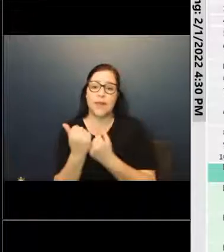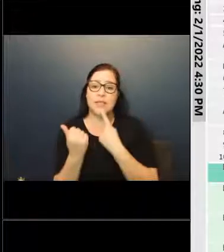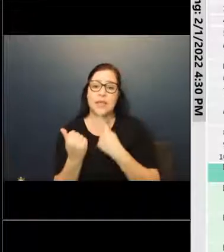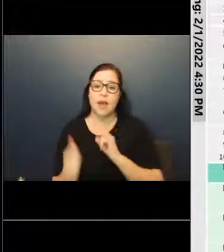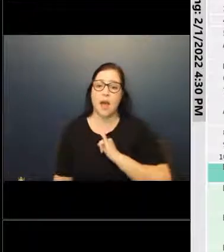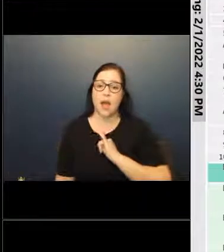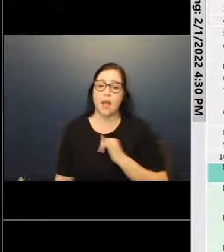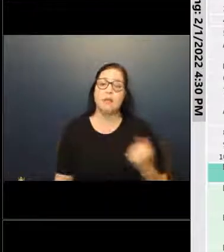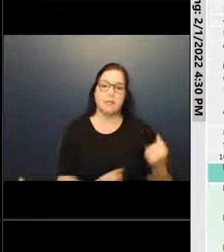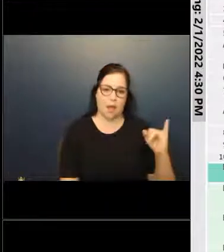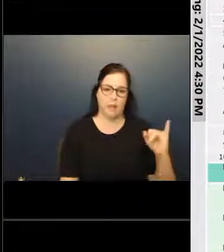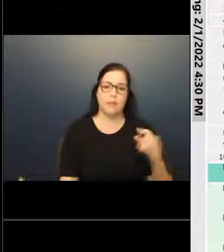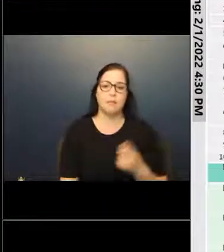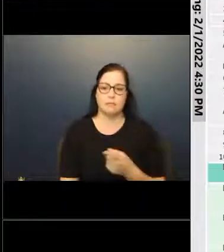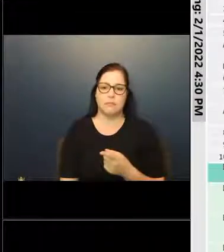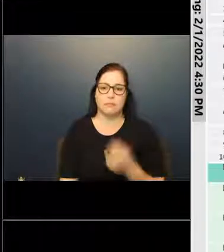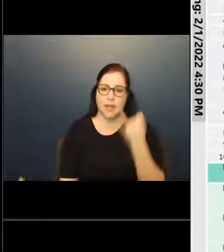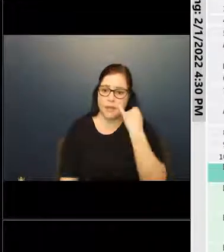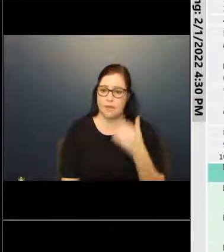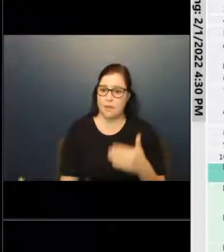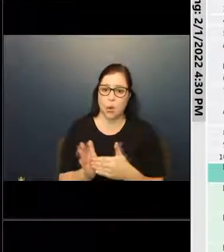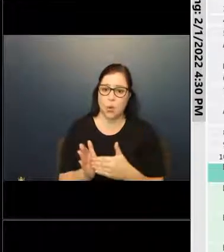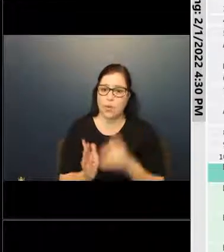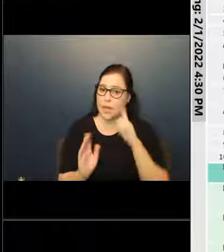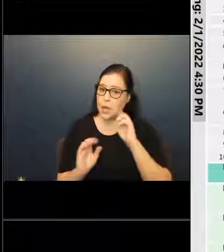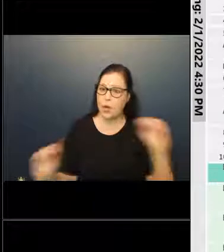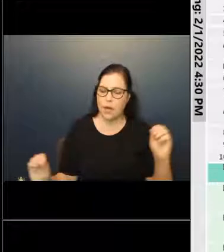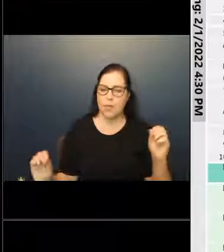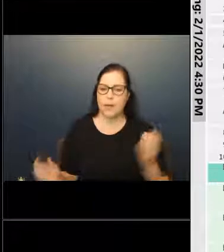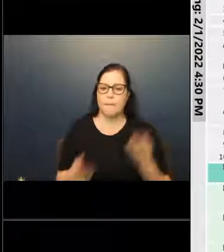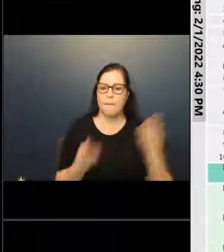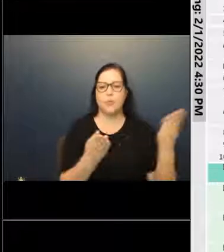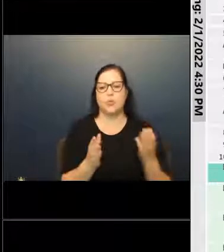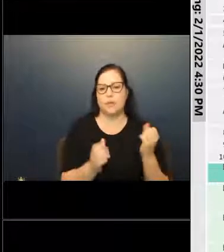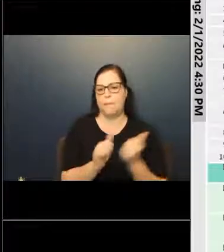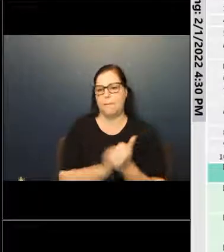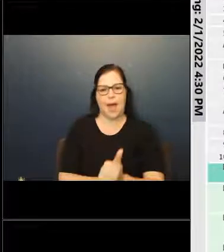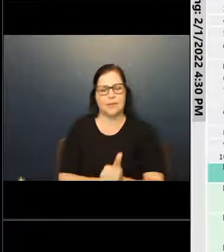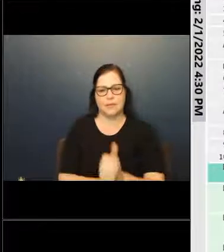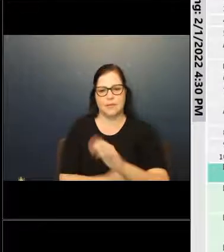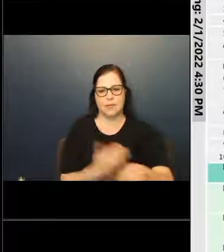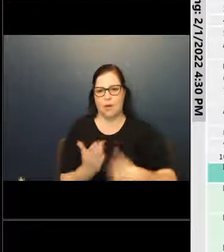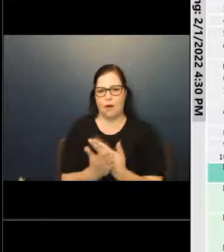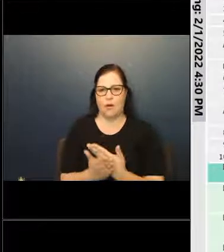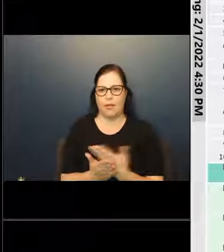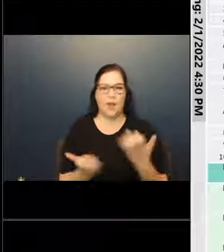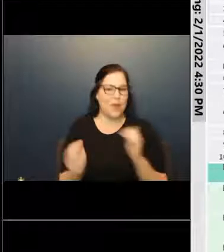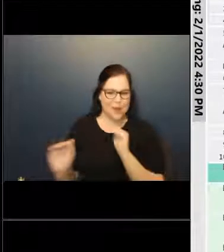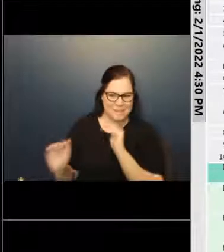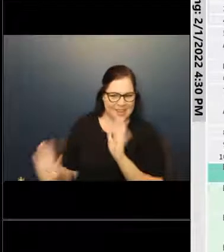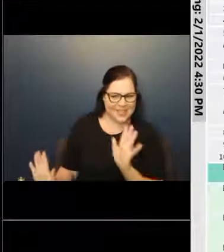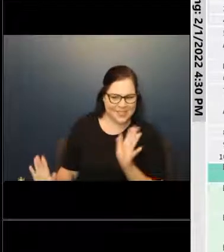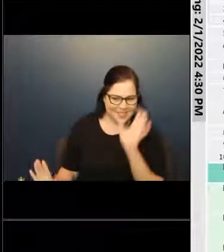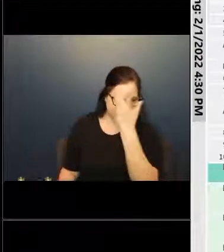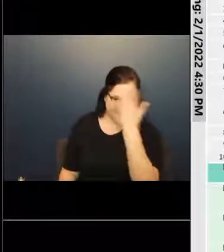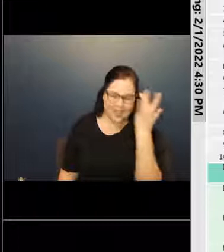saying aye. Aye. Aye. All those opposed? Hearing none, motion passes unanimously. I was just about to remind you, Chair. Yeah. Now it's, uh,